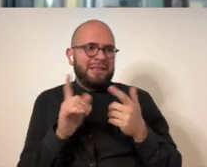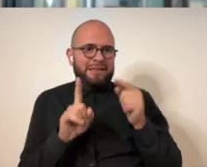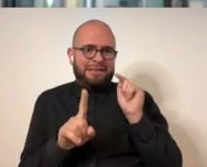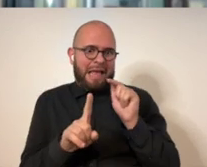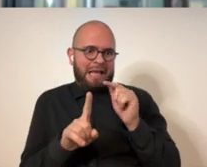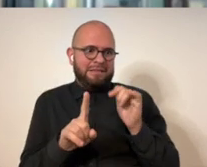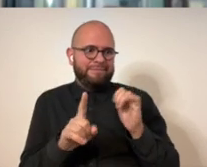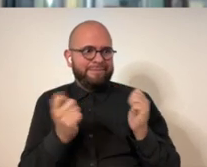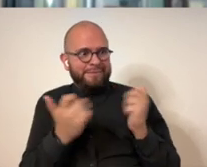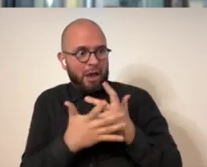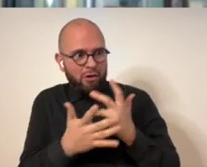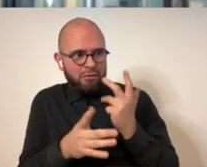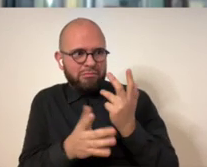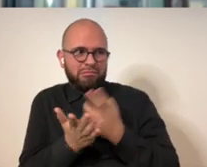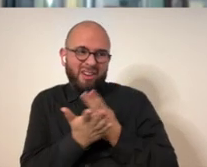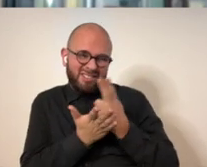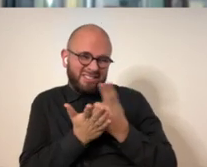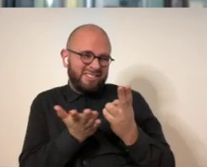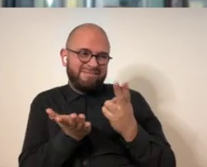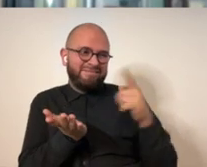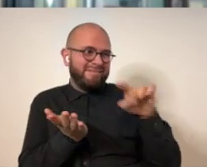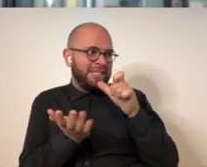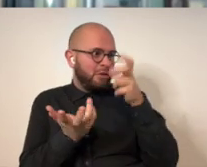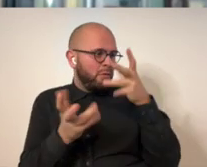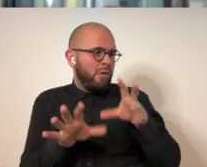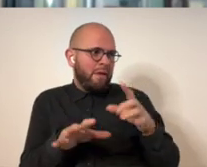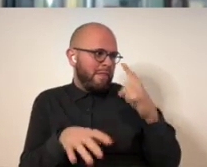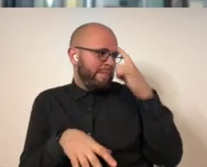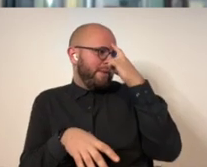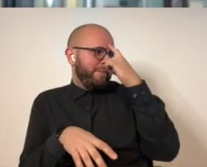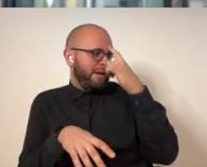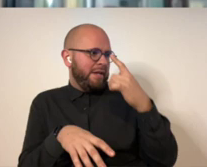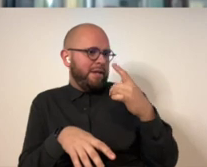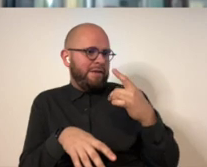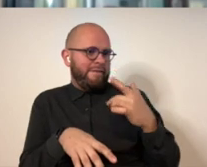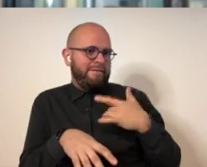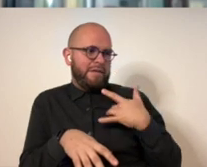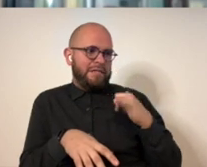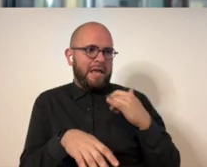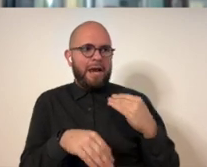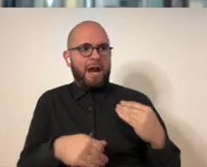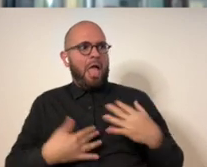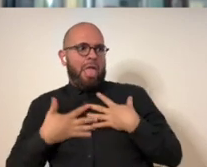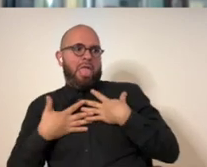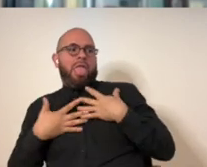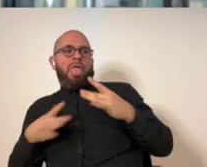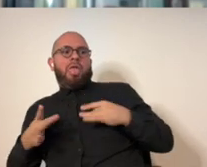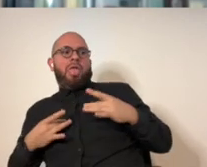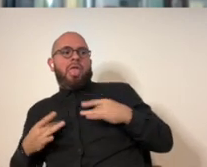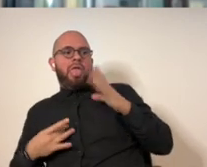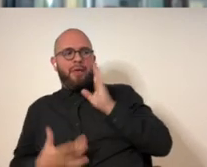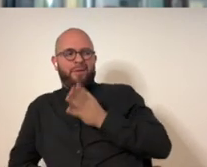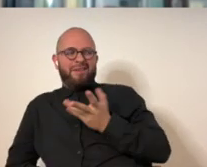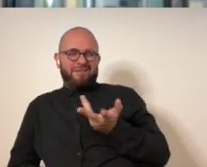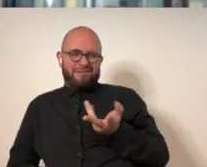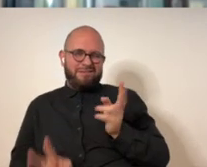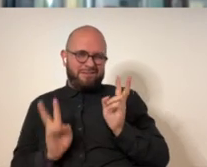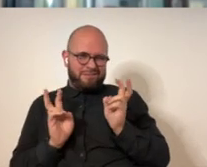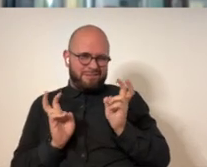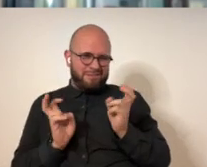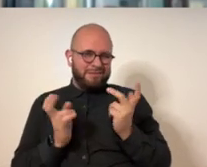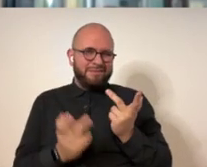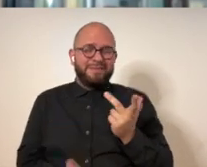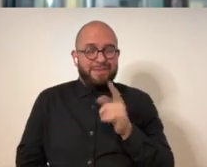And I think for some people, it's a point of terror, honestly, they don't want to think about it. It's as though it'd be